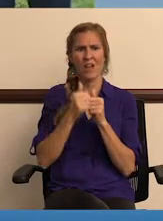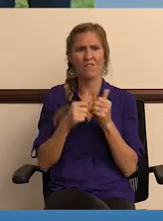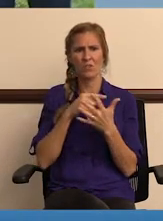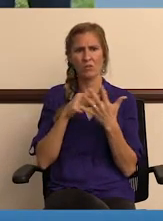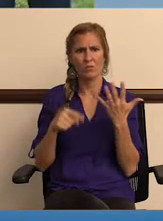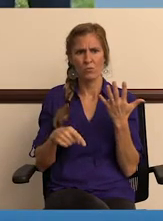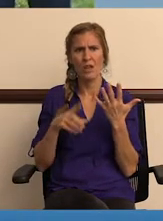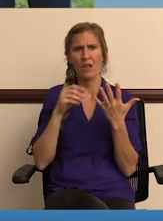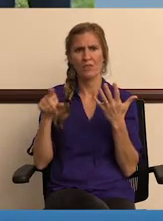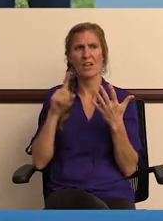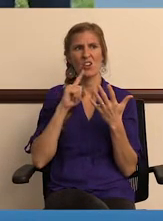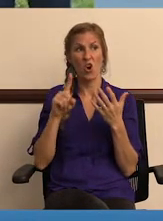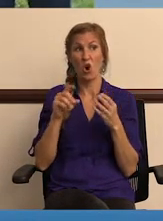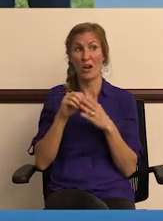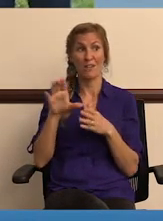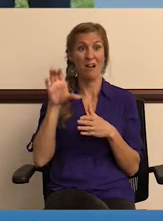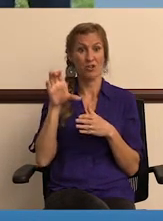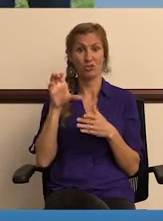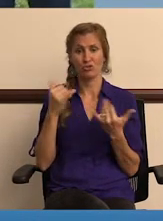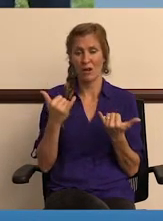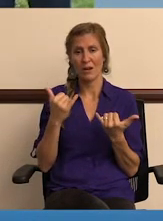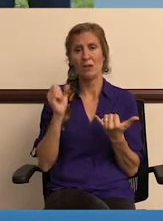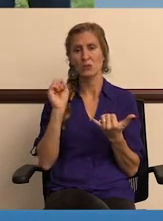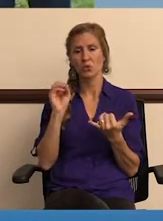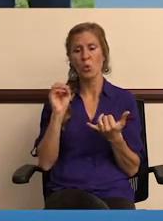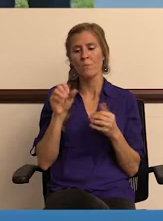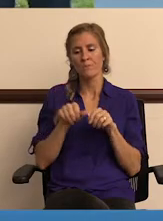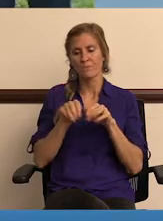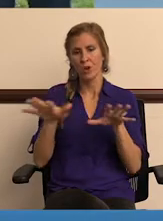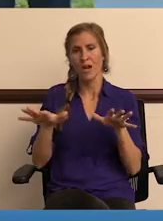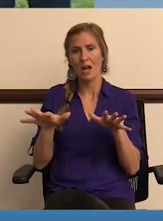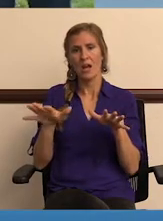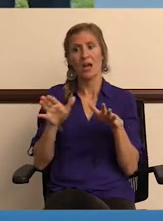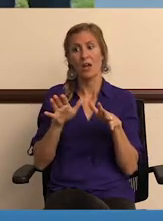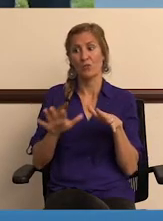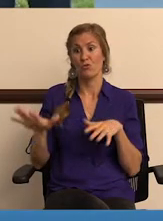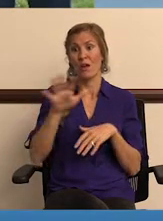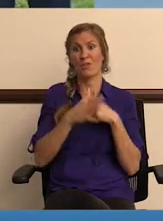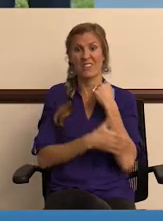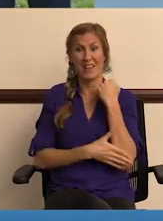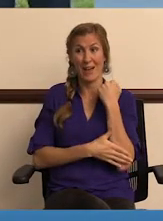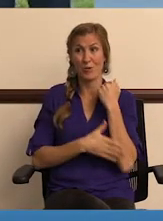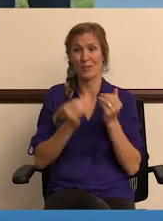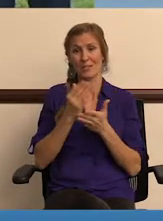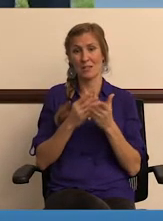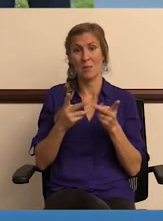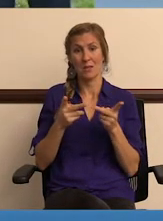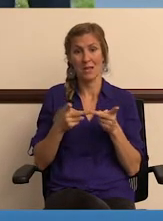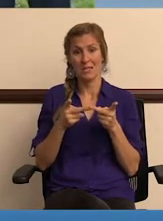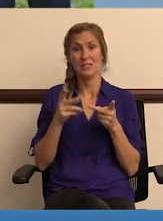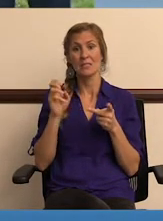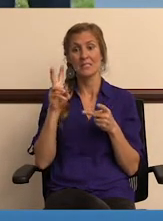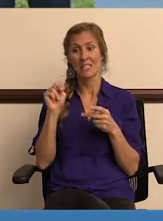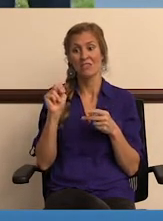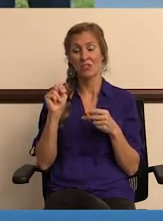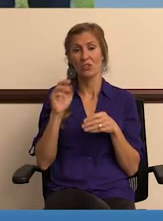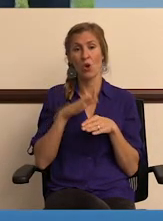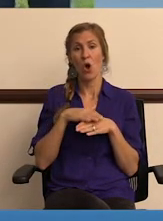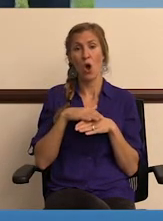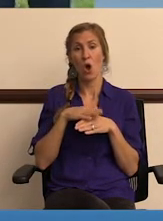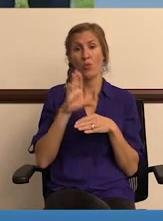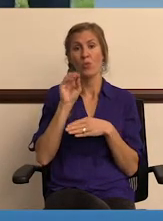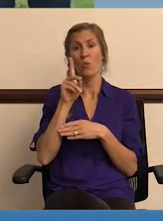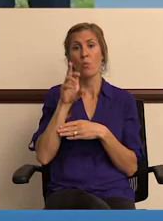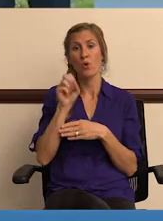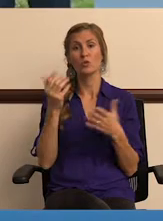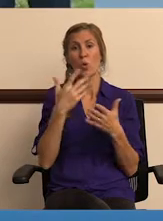taking care of every single one of those, and they're in the hundreds right now and spread throughout the county in some cases, even some of